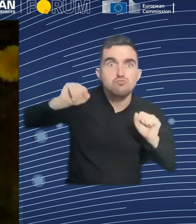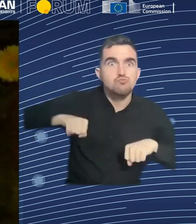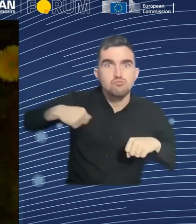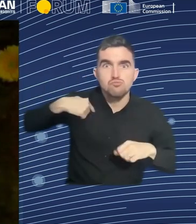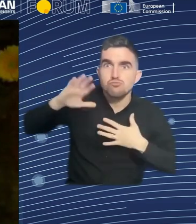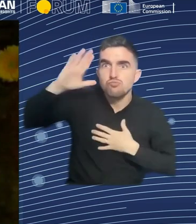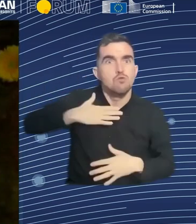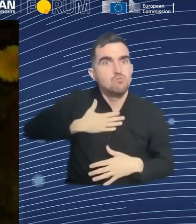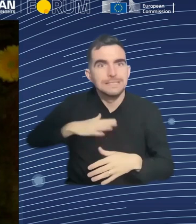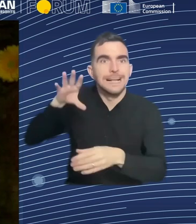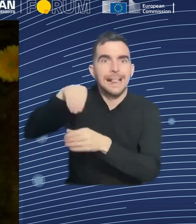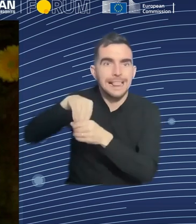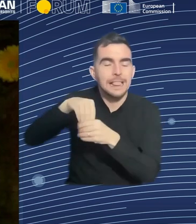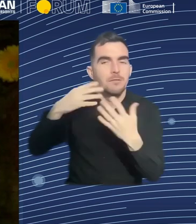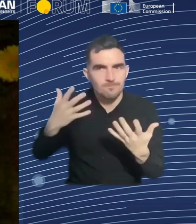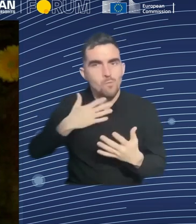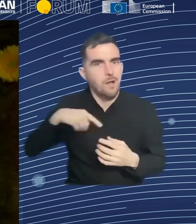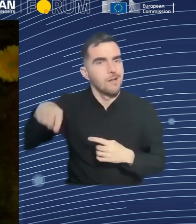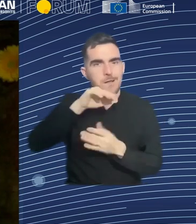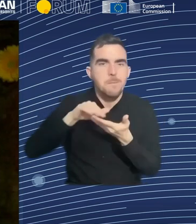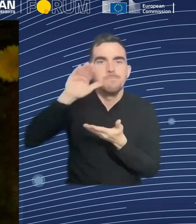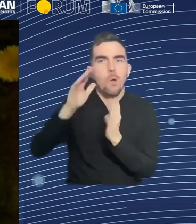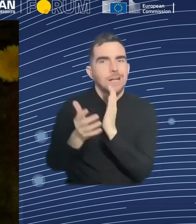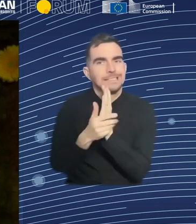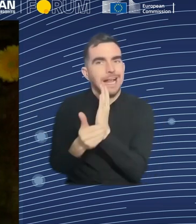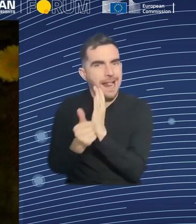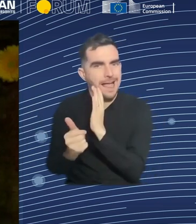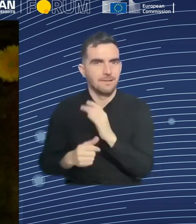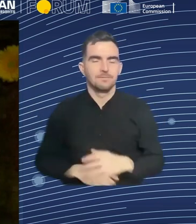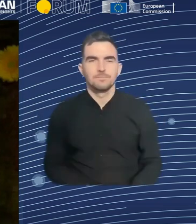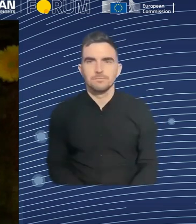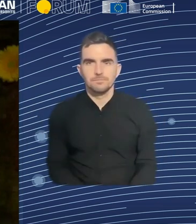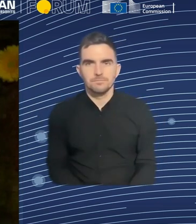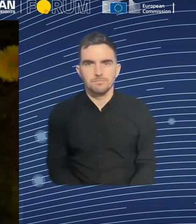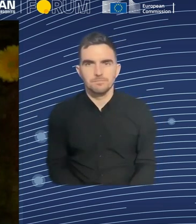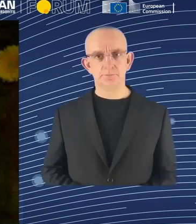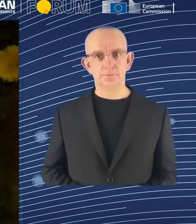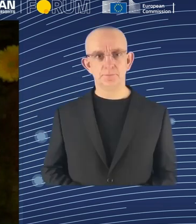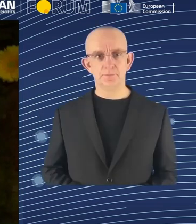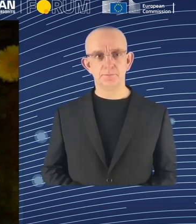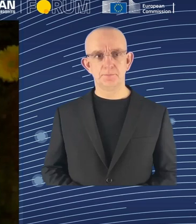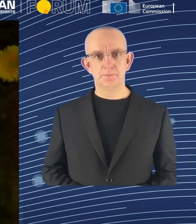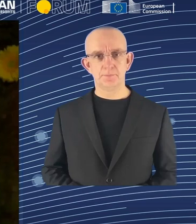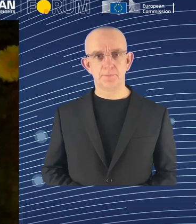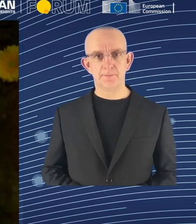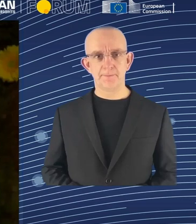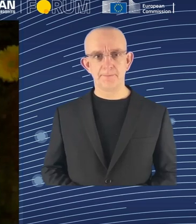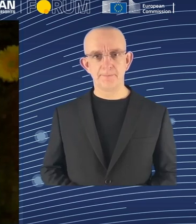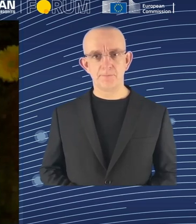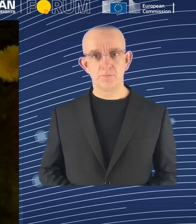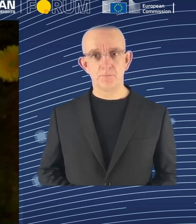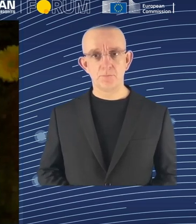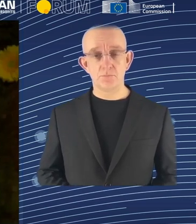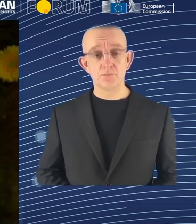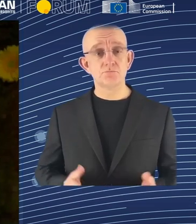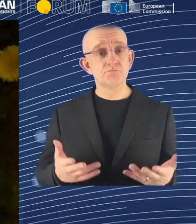Therefore, I hope this will be a success. It's now a very interesting thing. We started in January. Maybe we can